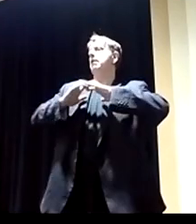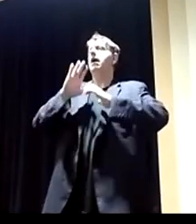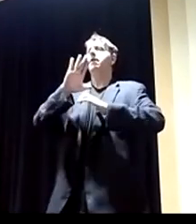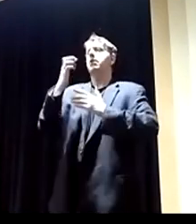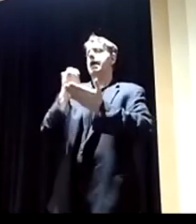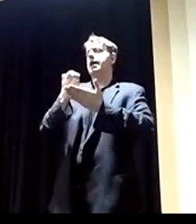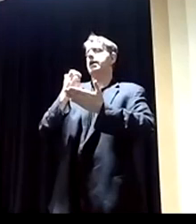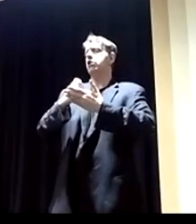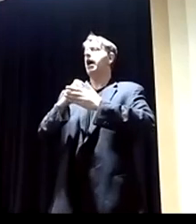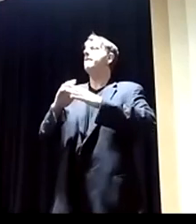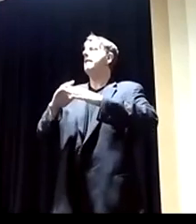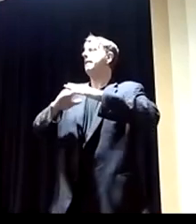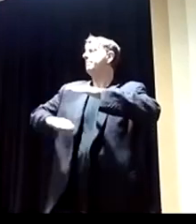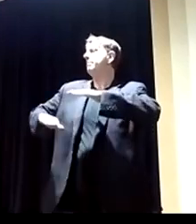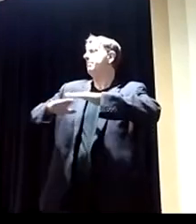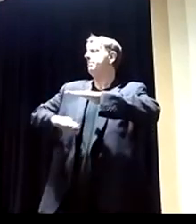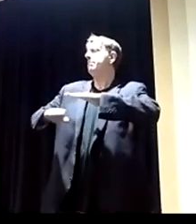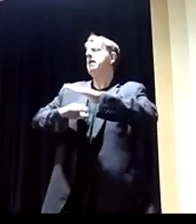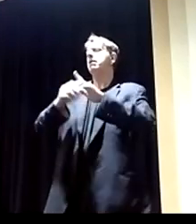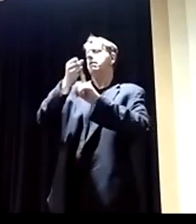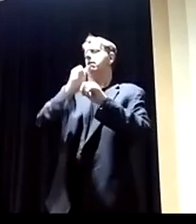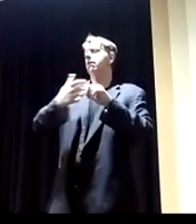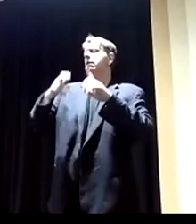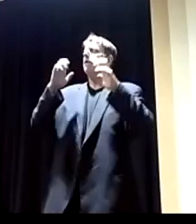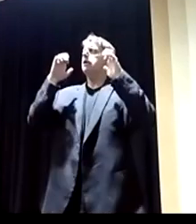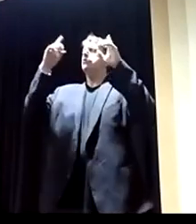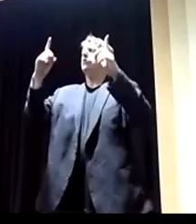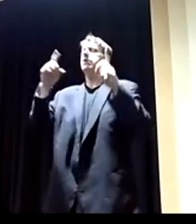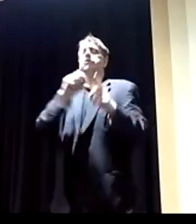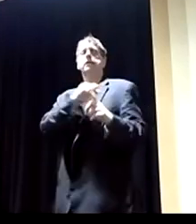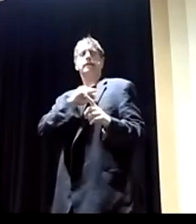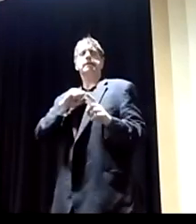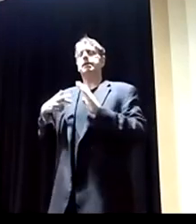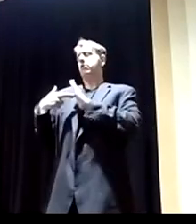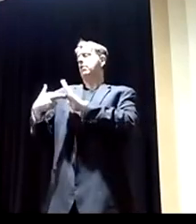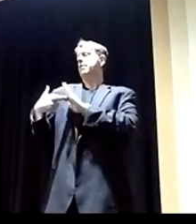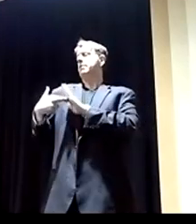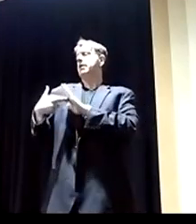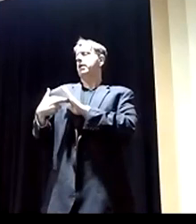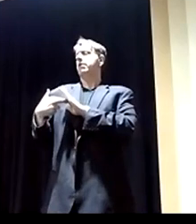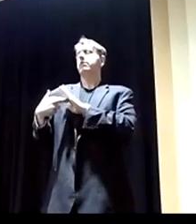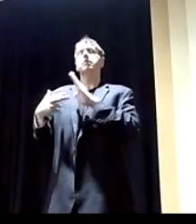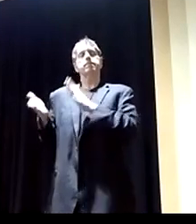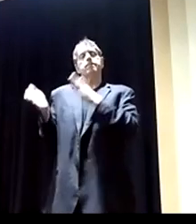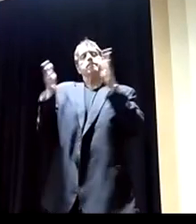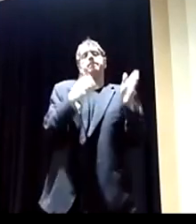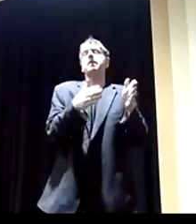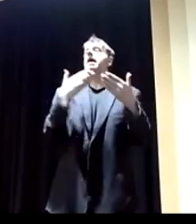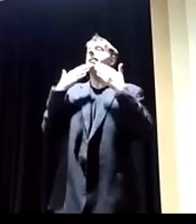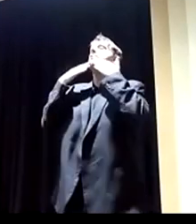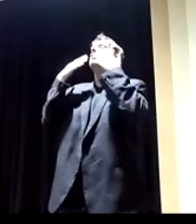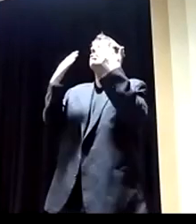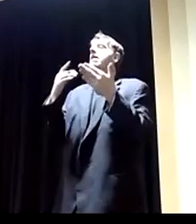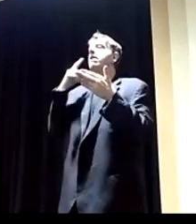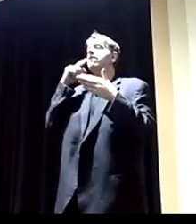base and to expand education. Thank you. State Representative Kenyatta? Yeah, thank you so much for bringing